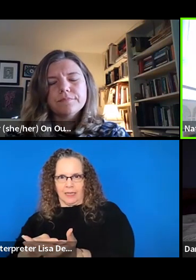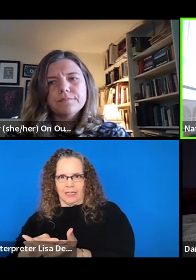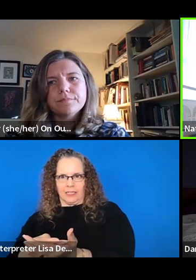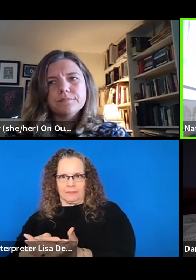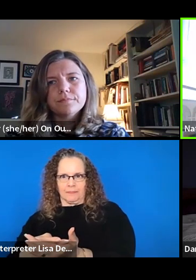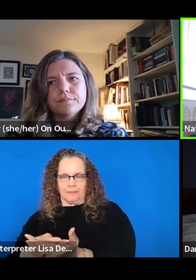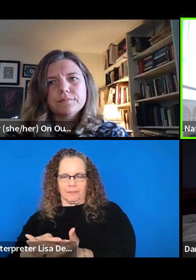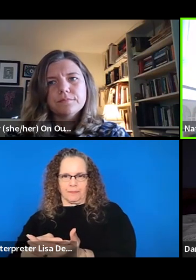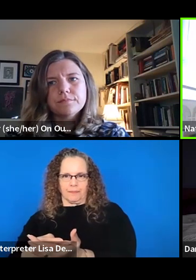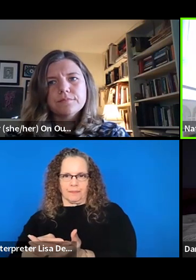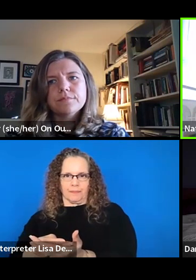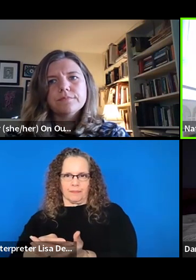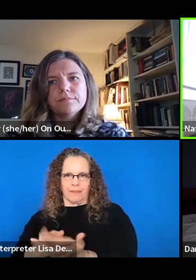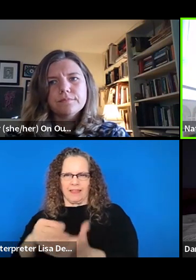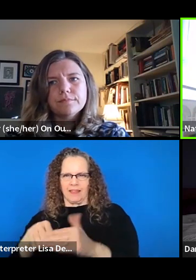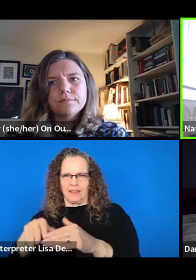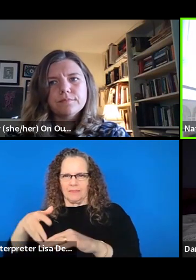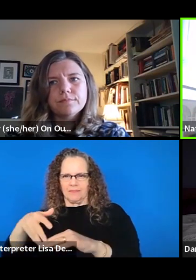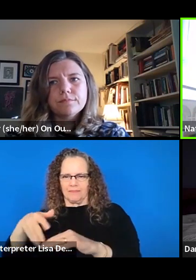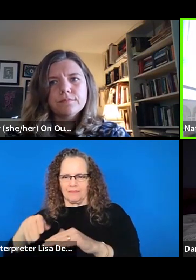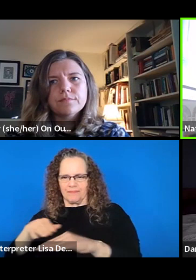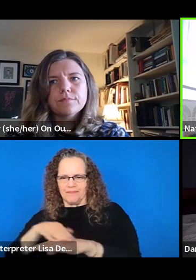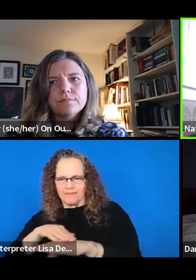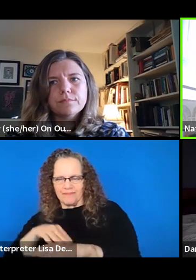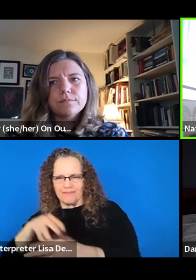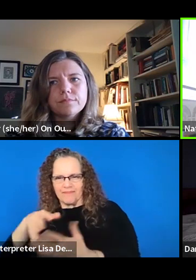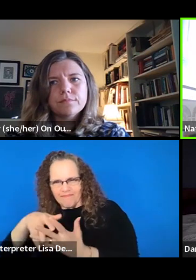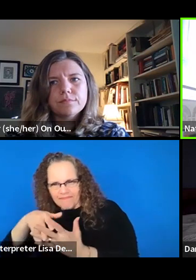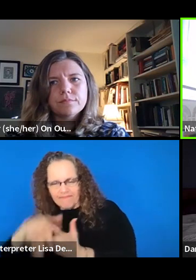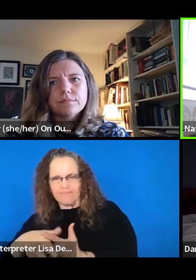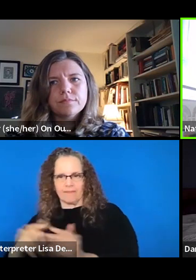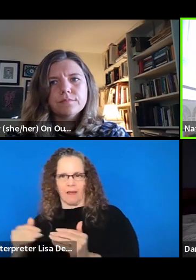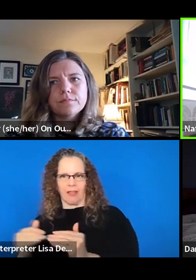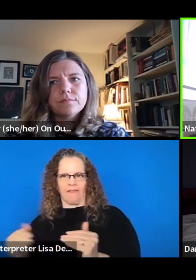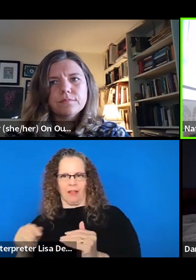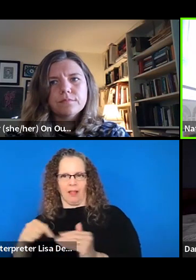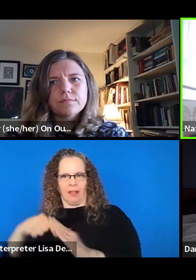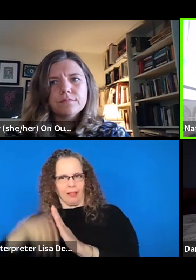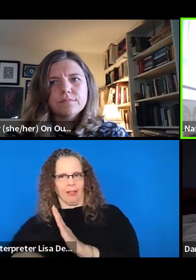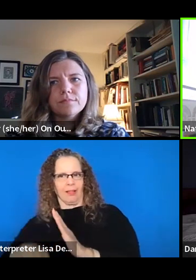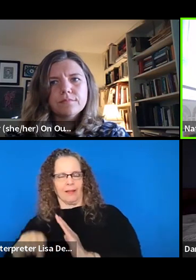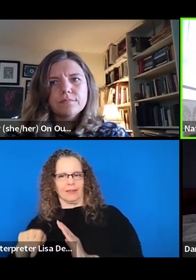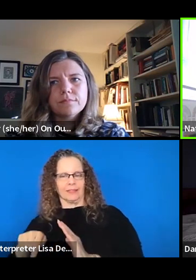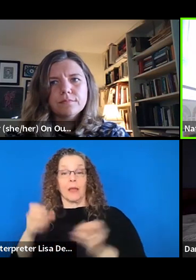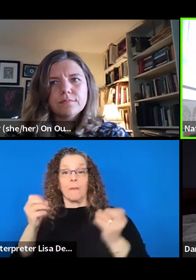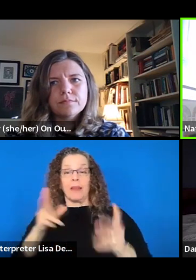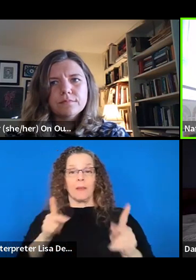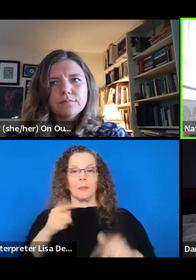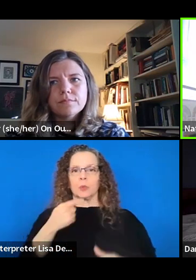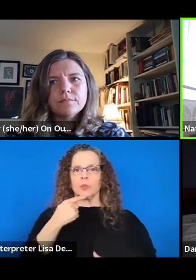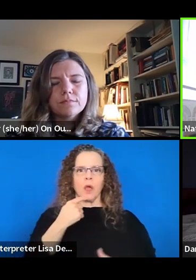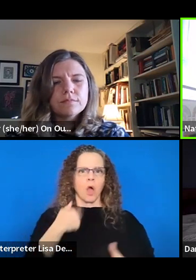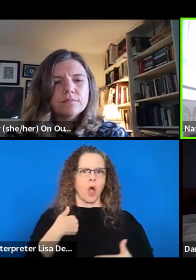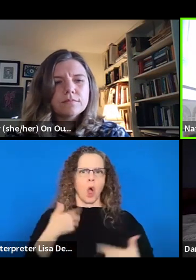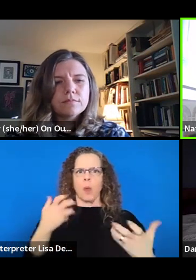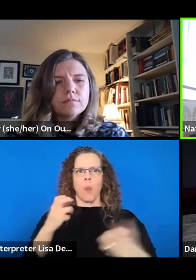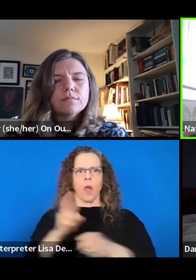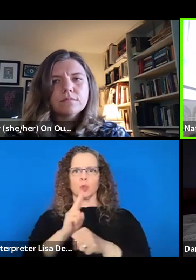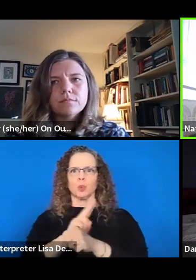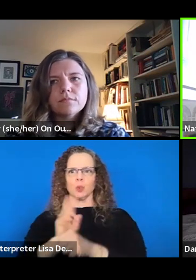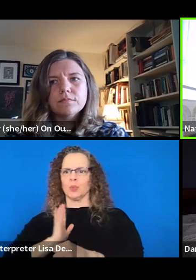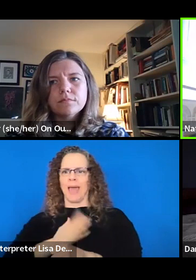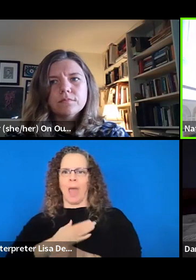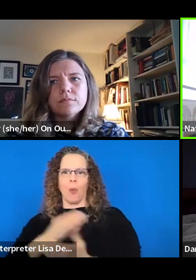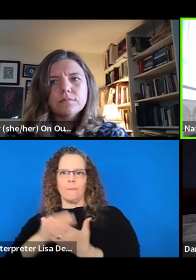at a granular level, right? Like, I know that a lot of people would, would say like, oh my gosh, we want to be able to use our grant money the way we need